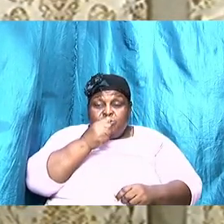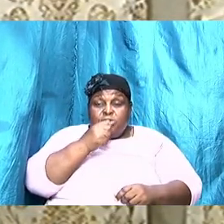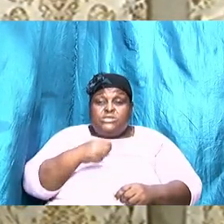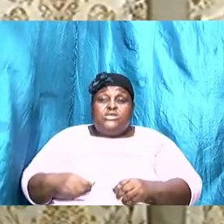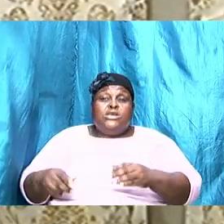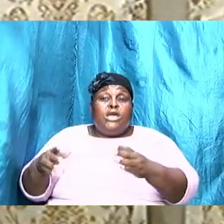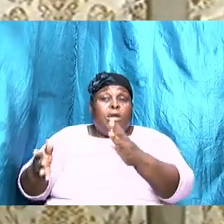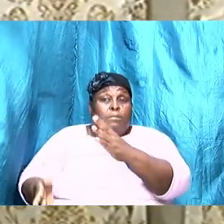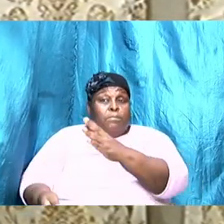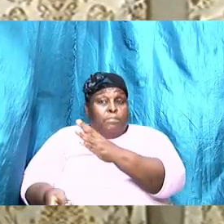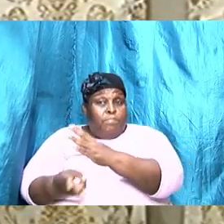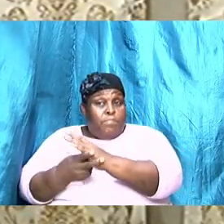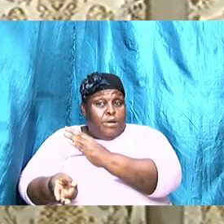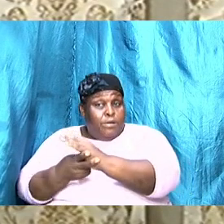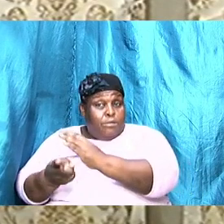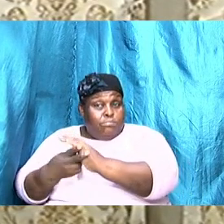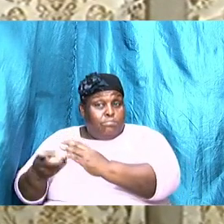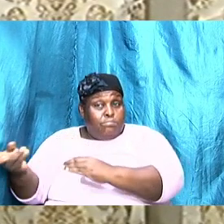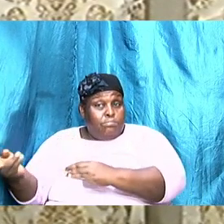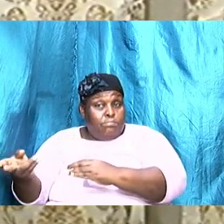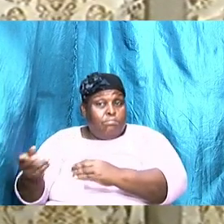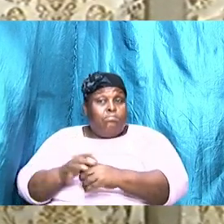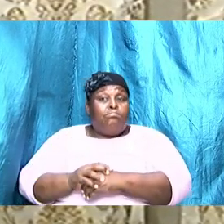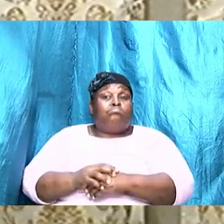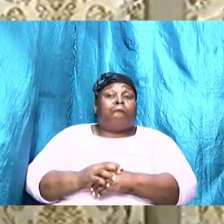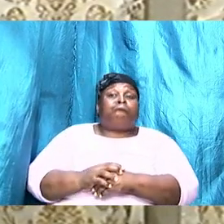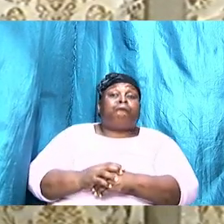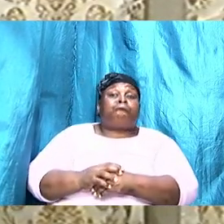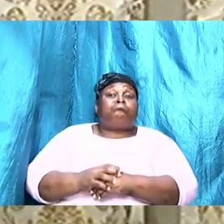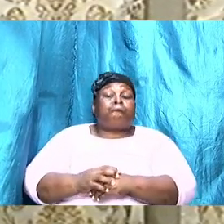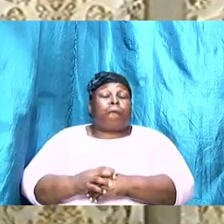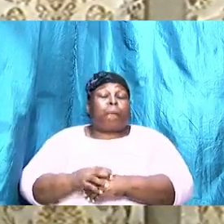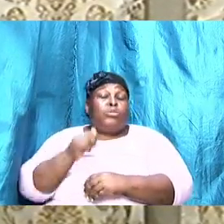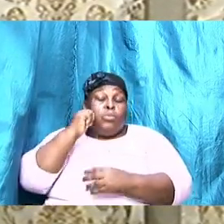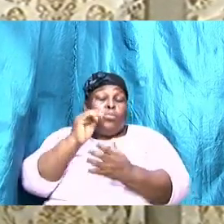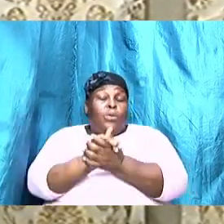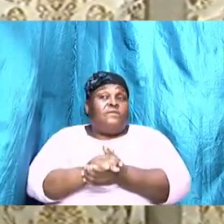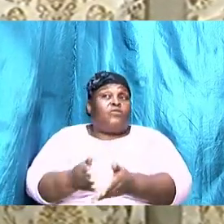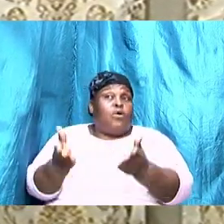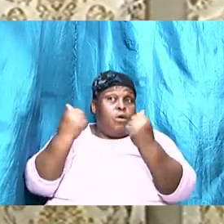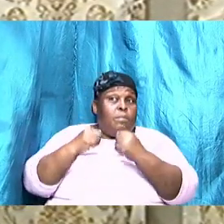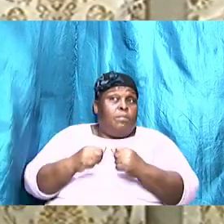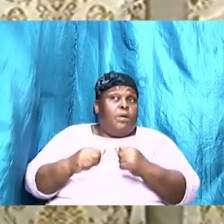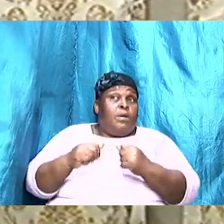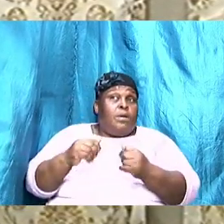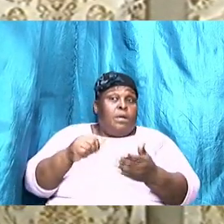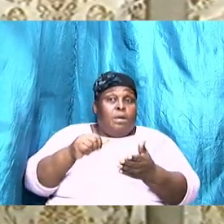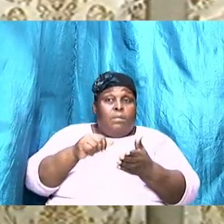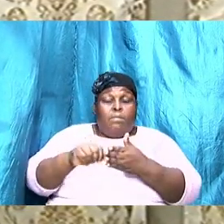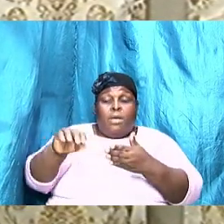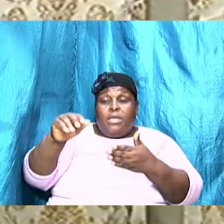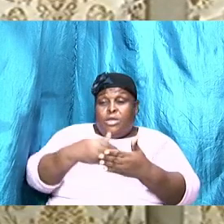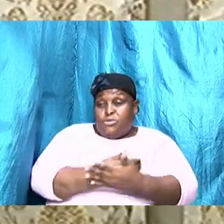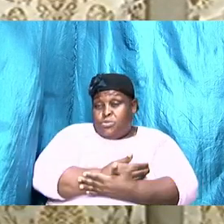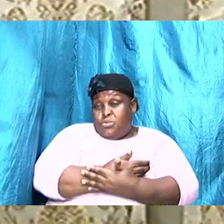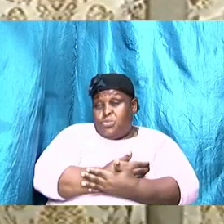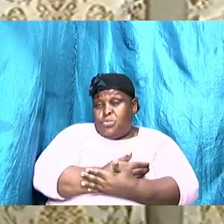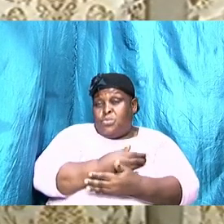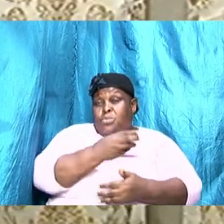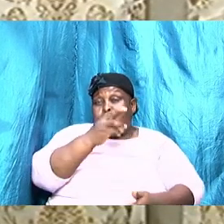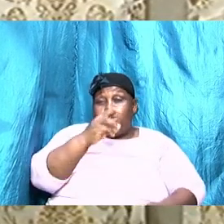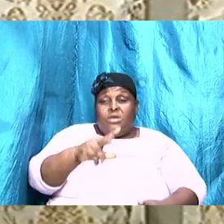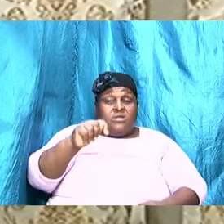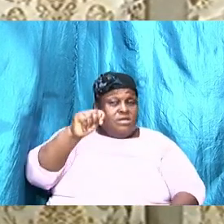the wife comes into the house and buy a new what not television